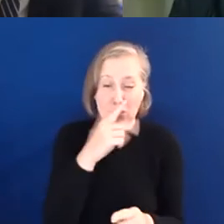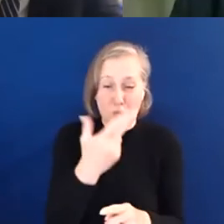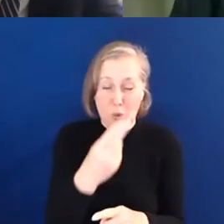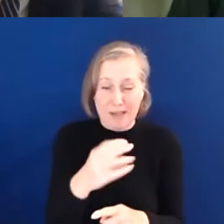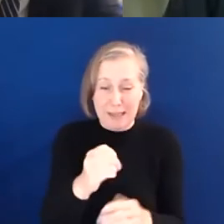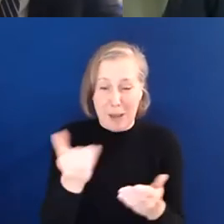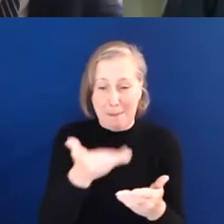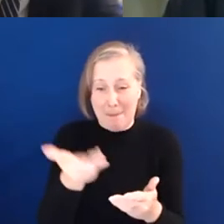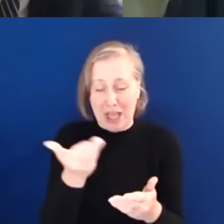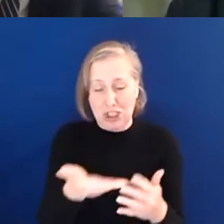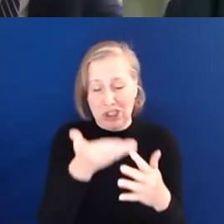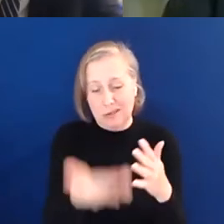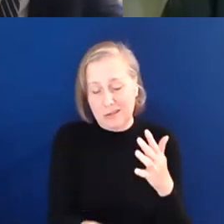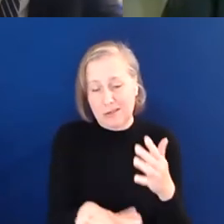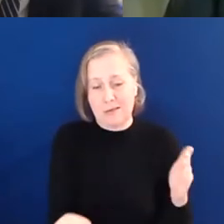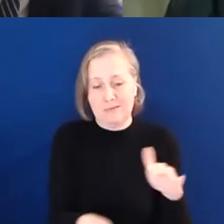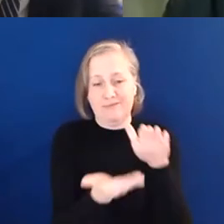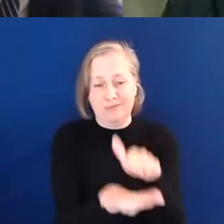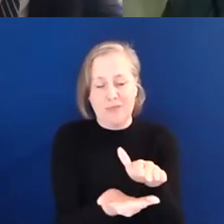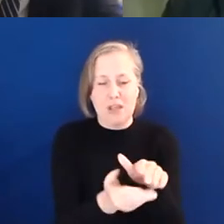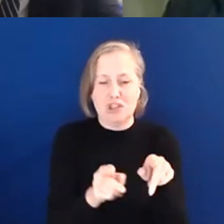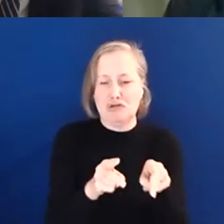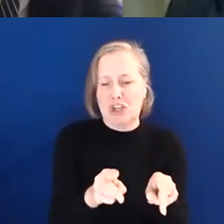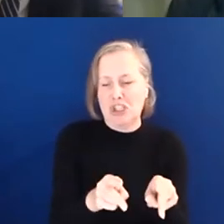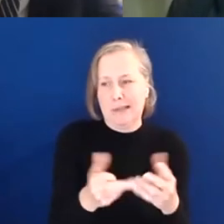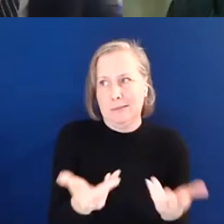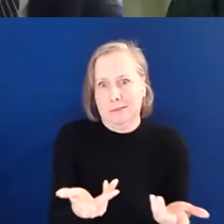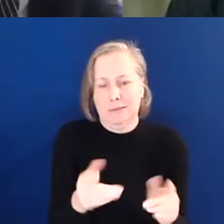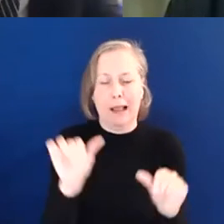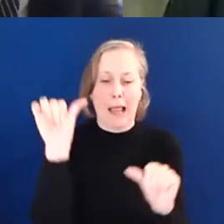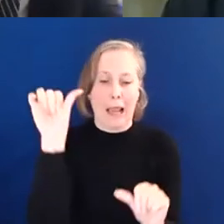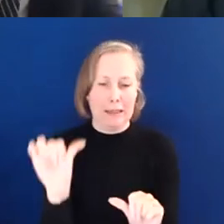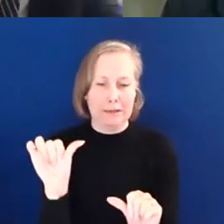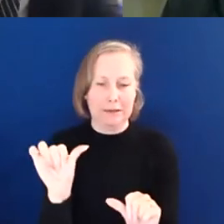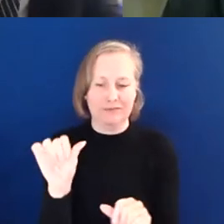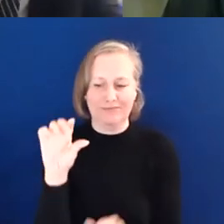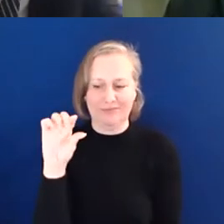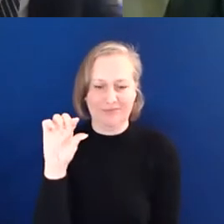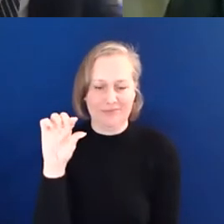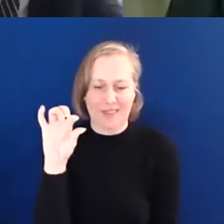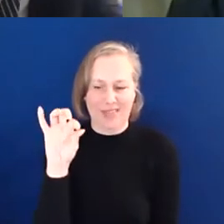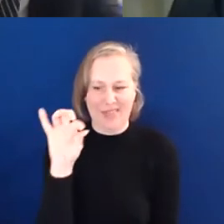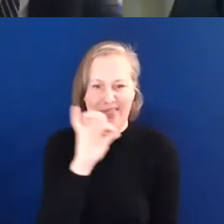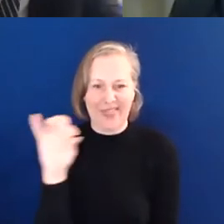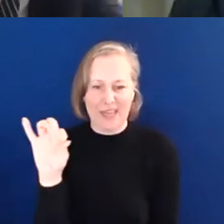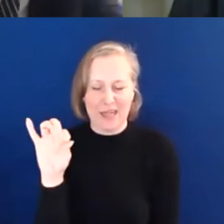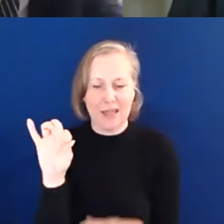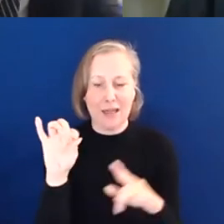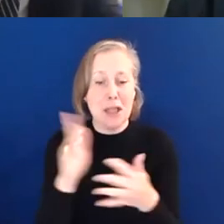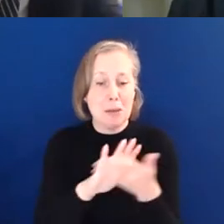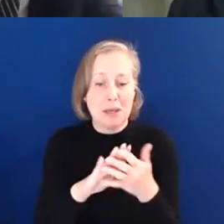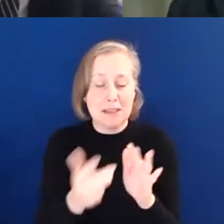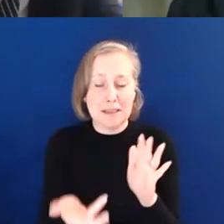the strategy, or as I like to call it, a list is disappointingly thin on immediate actions,